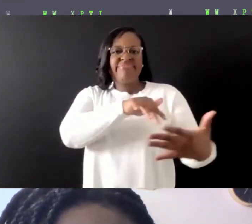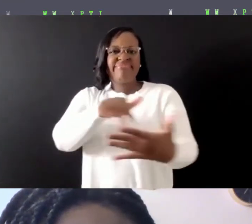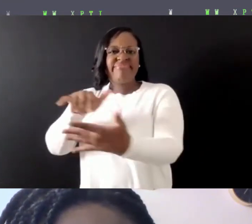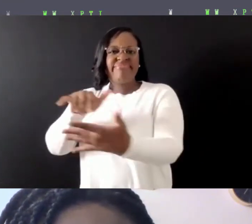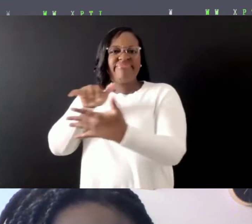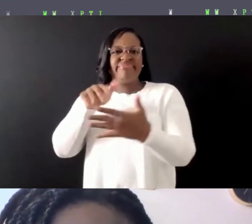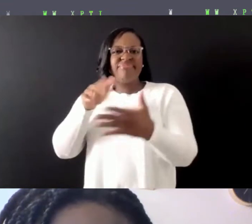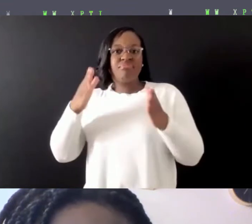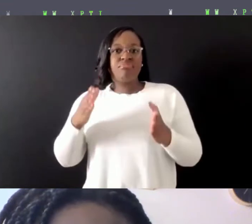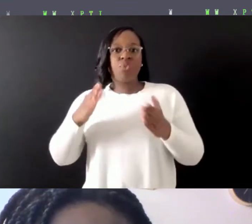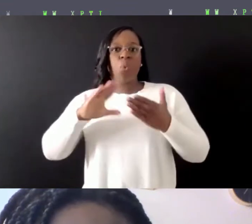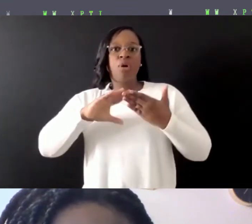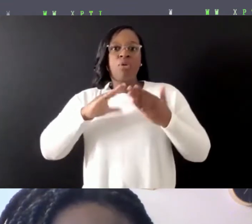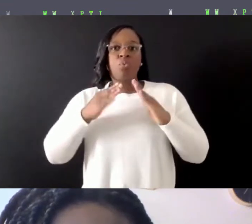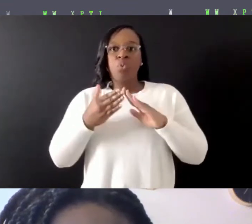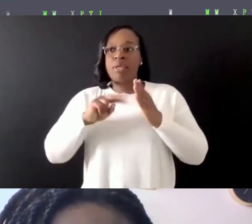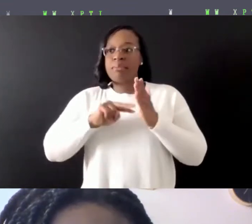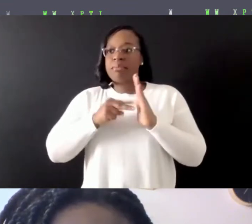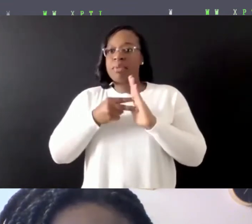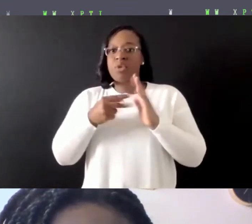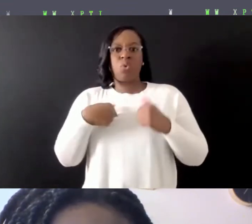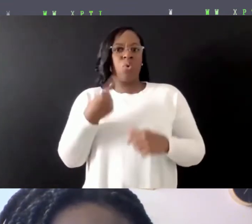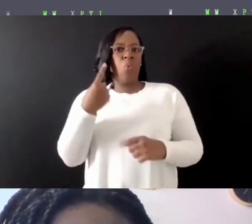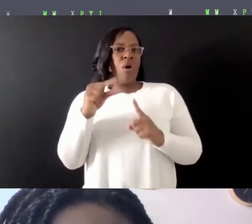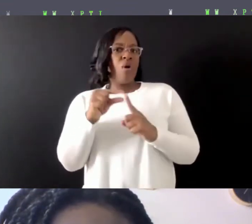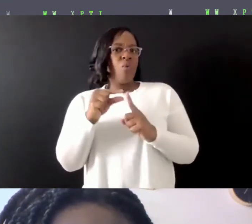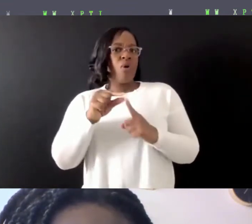means to me in one word, I would say safety.